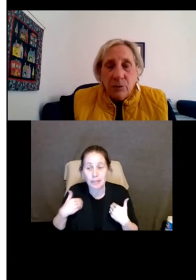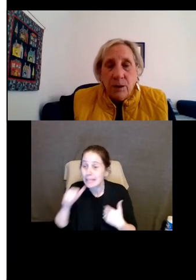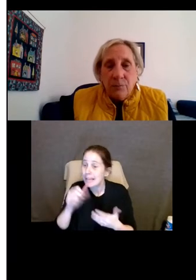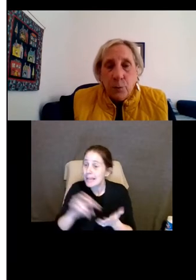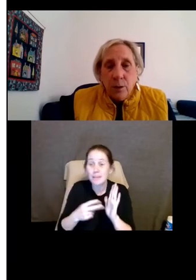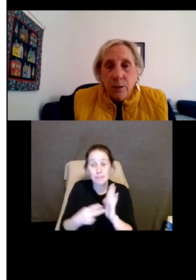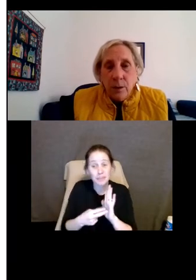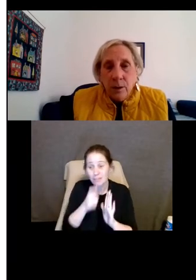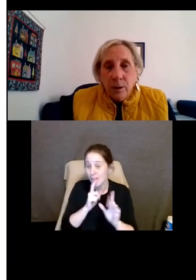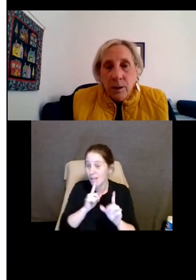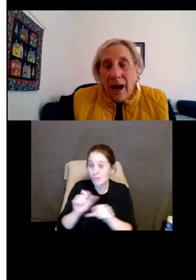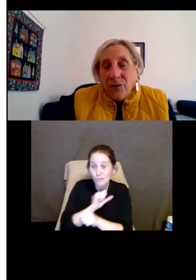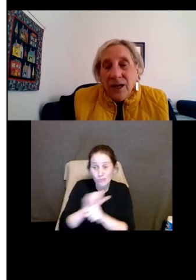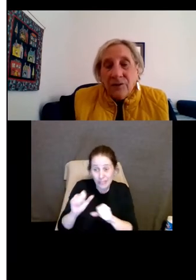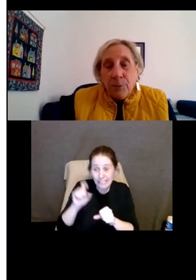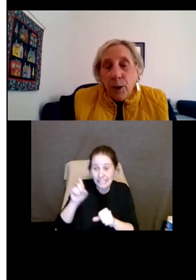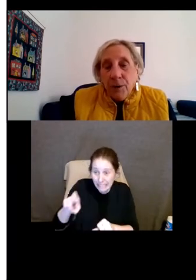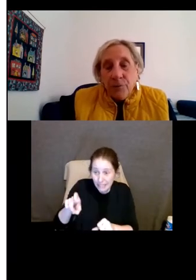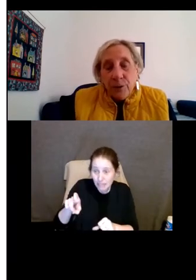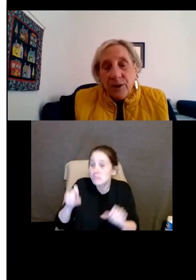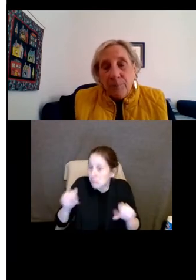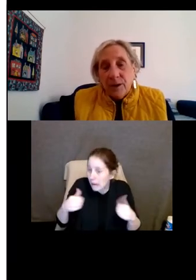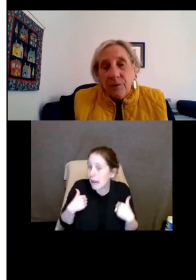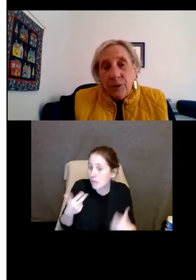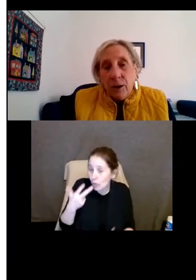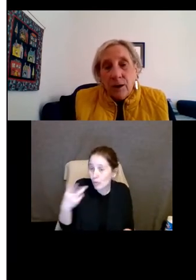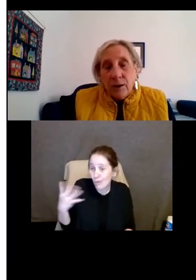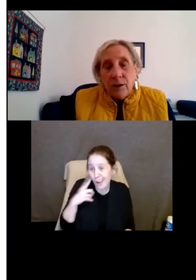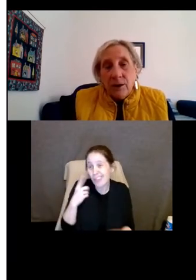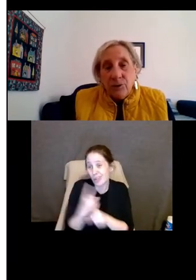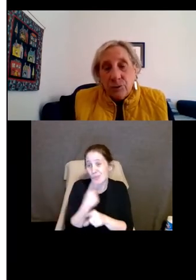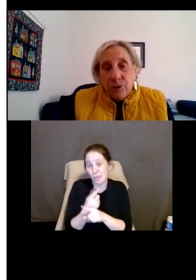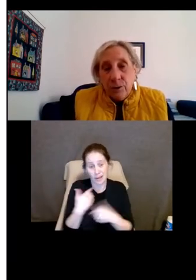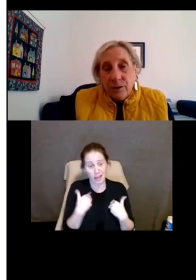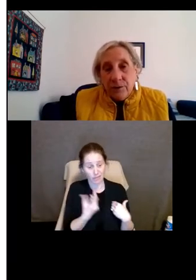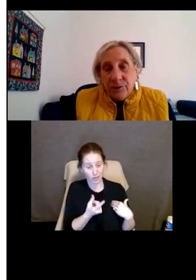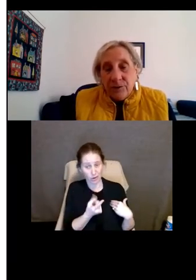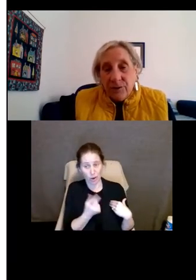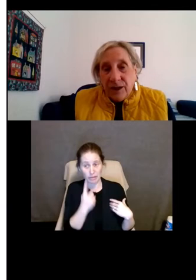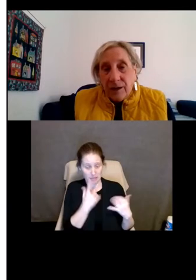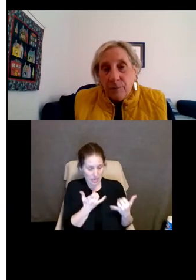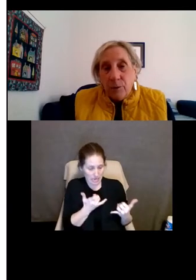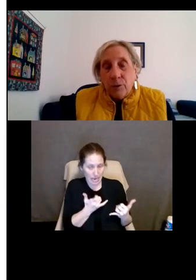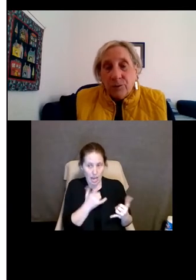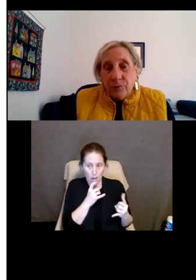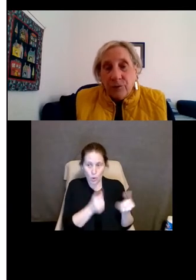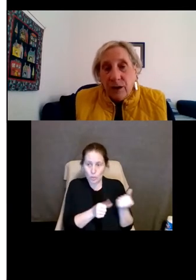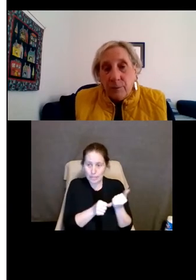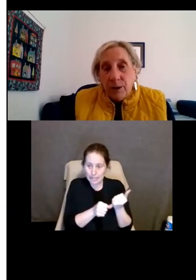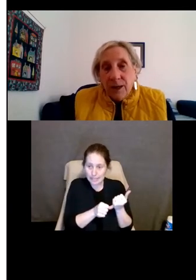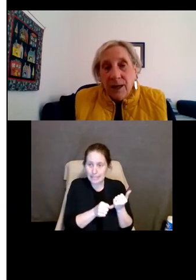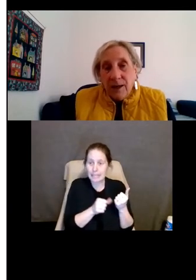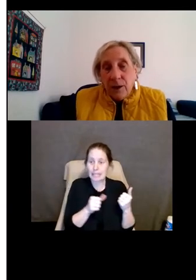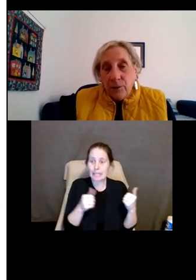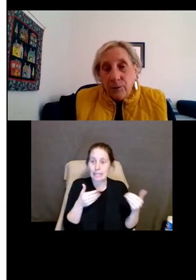there couldn't be three or four. I think it's appropriate, for example, to have a dog that is your current assistance animal or service animal and another